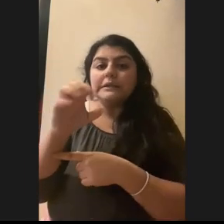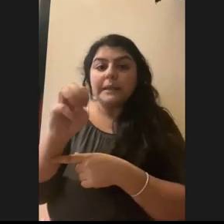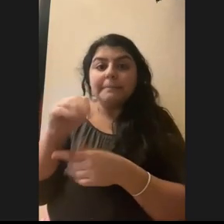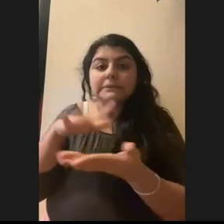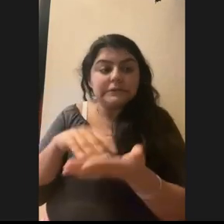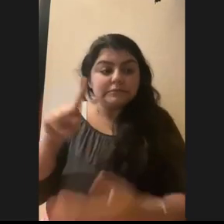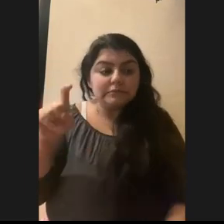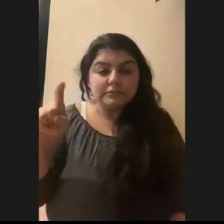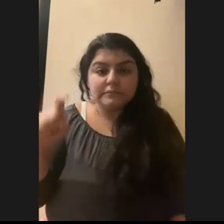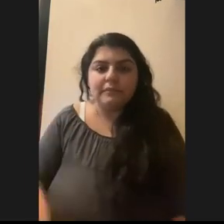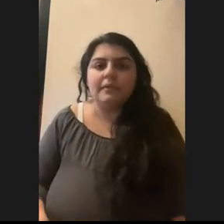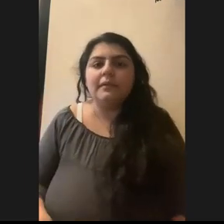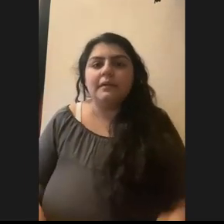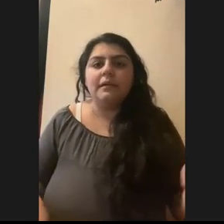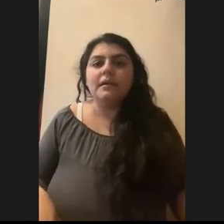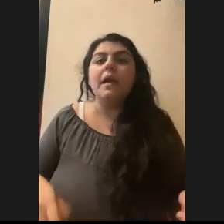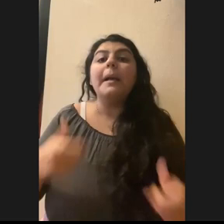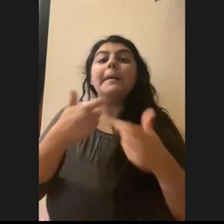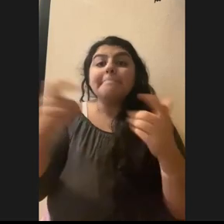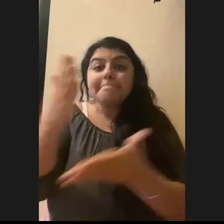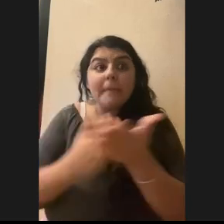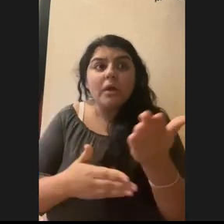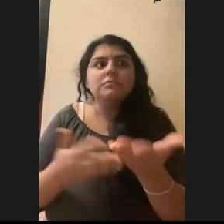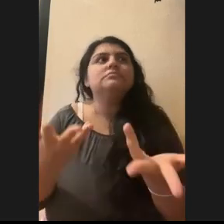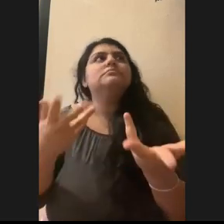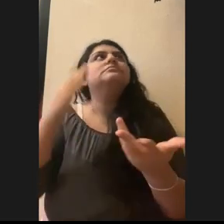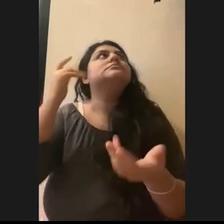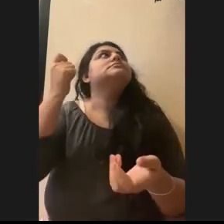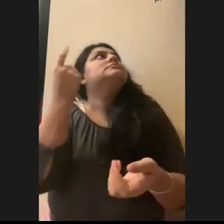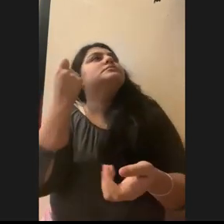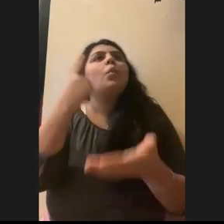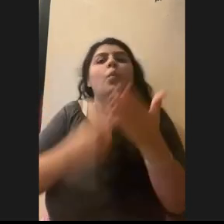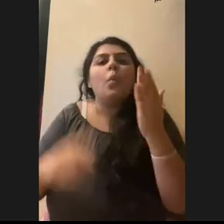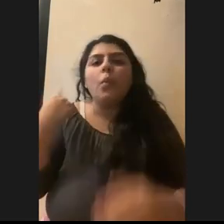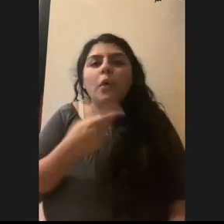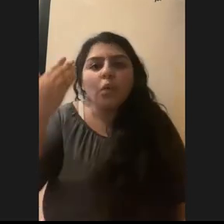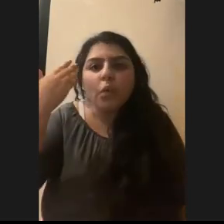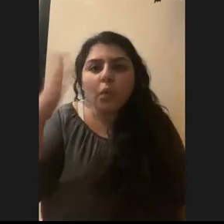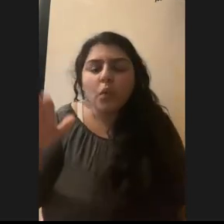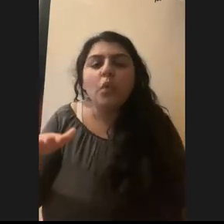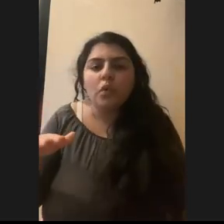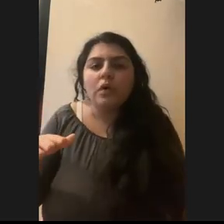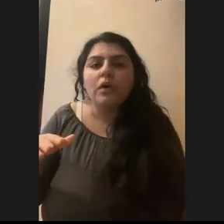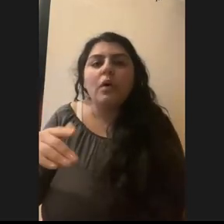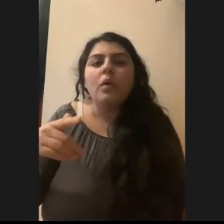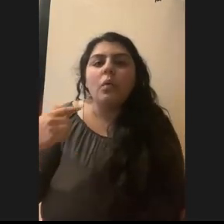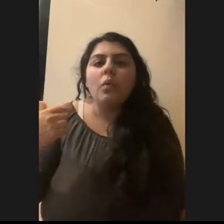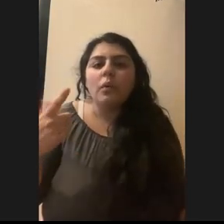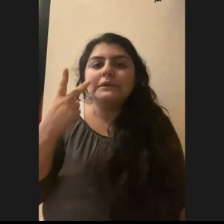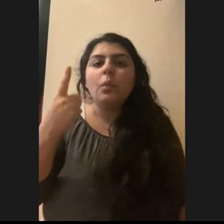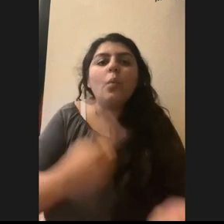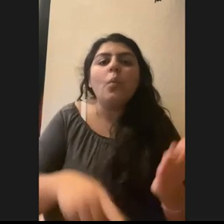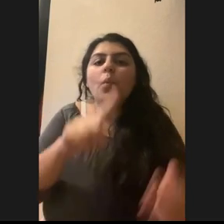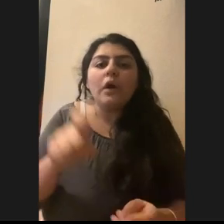that is what do we not know? So as a scientist, we go and we see what questions are answered and what things